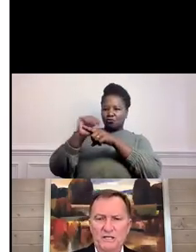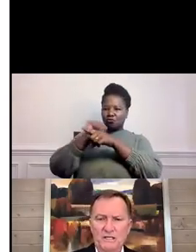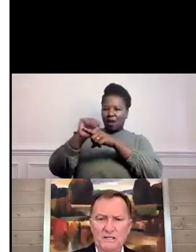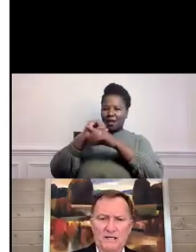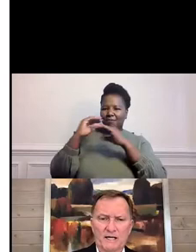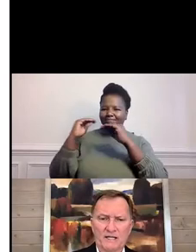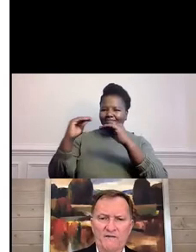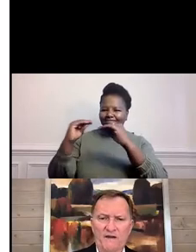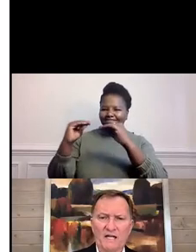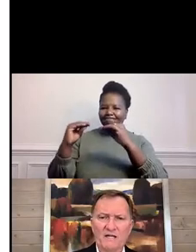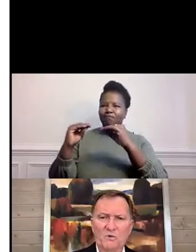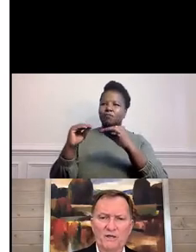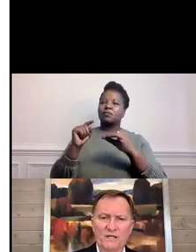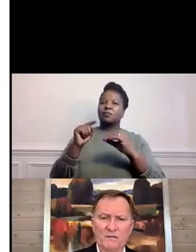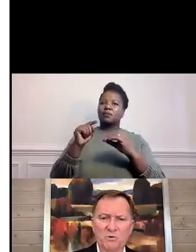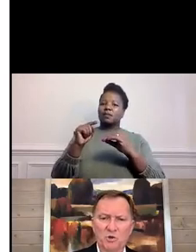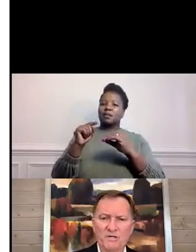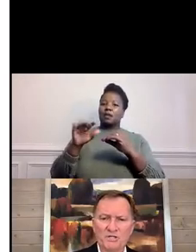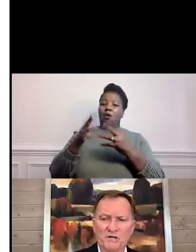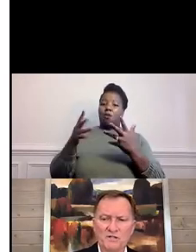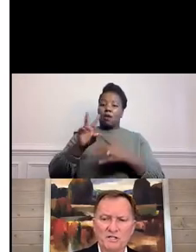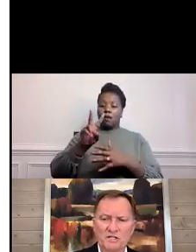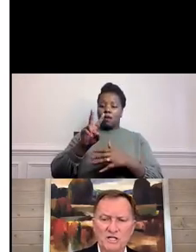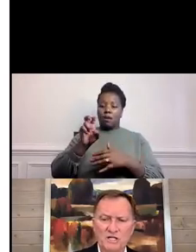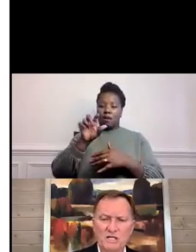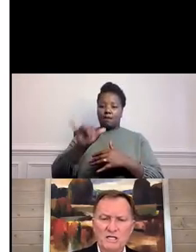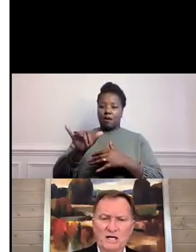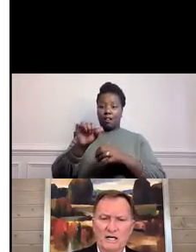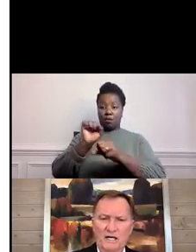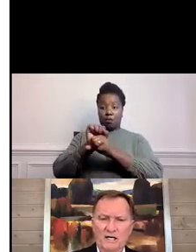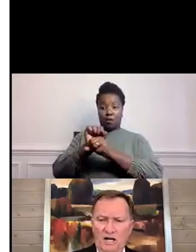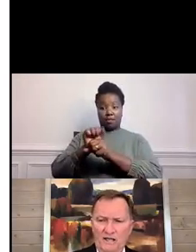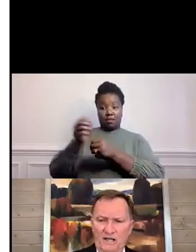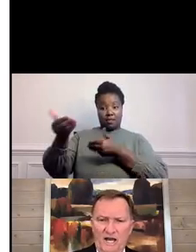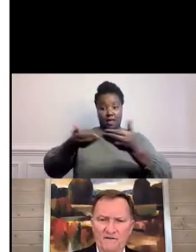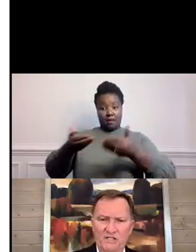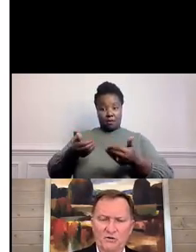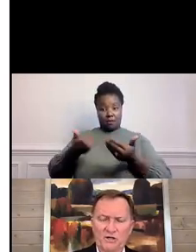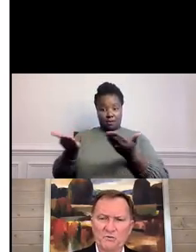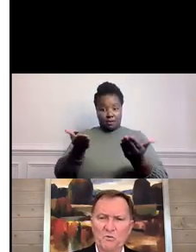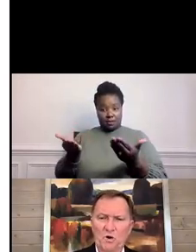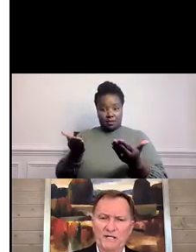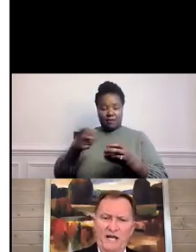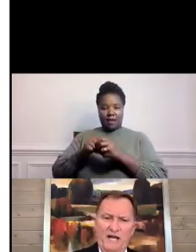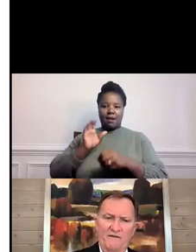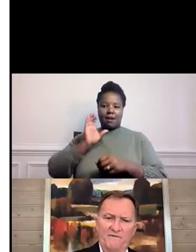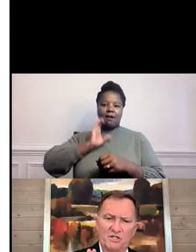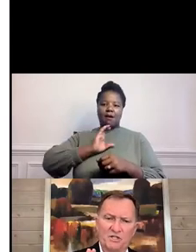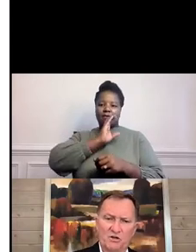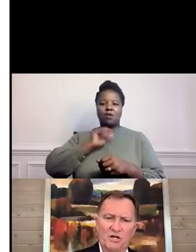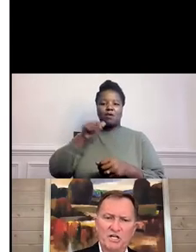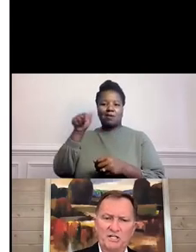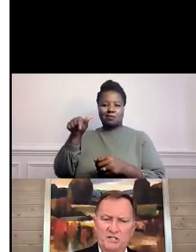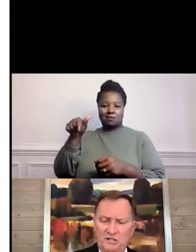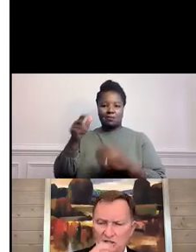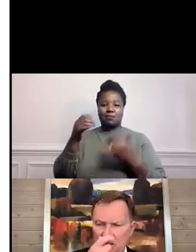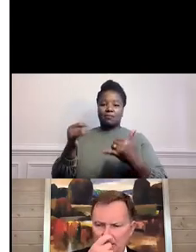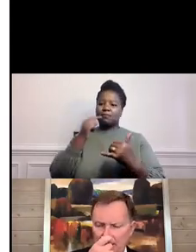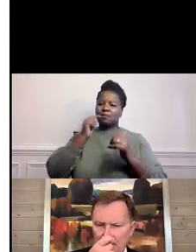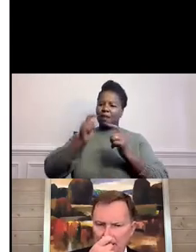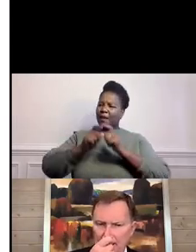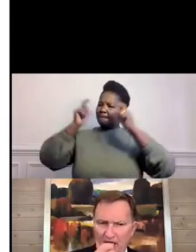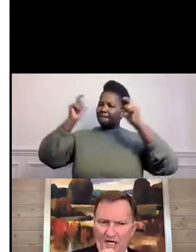in the Valley with the employment services in a lot of the cafeterias. We wanted to have this large kitchen